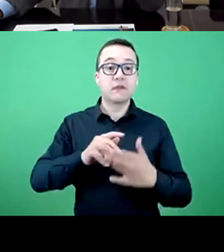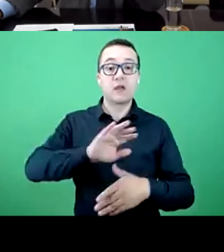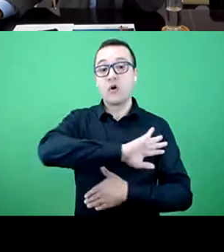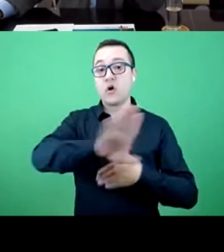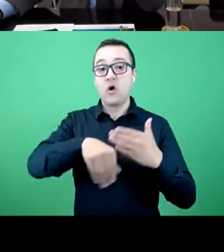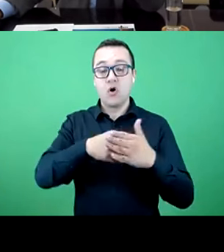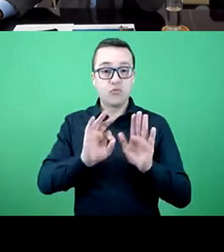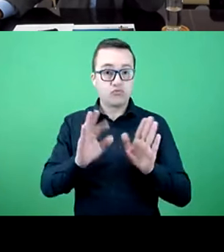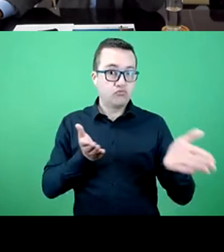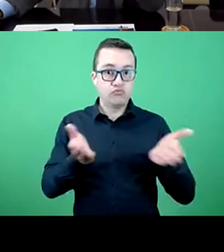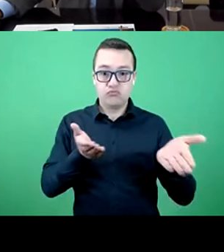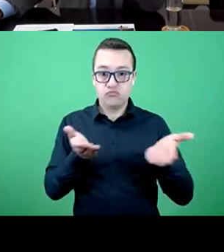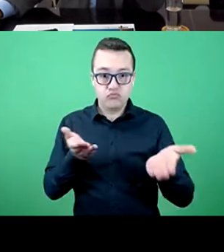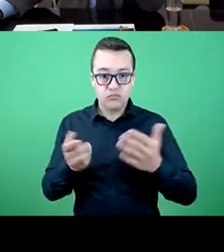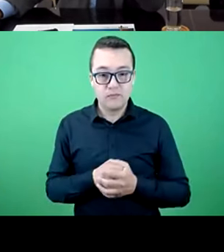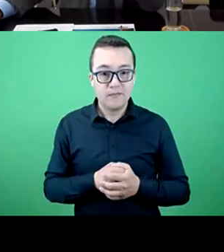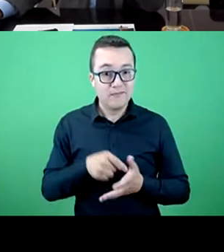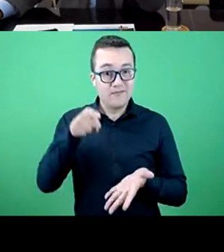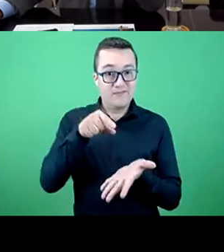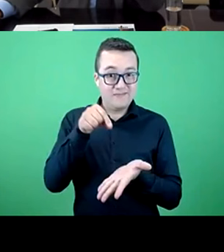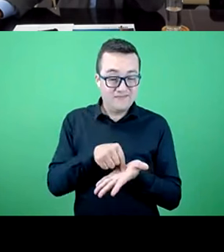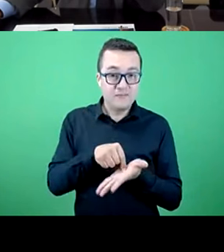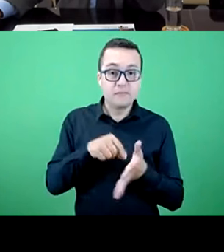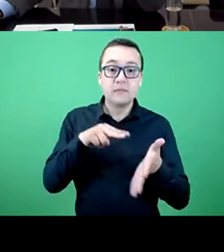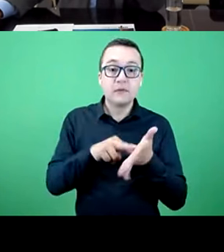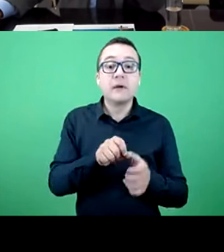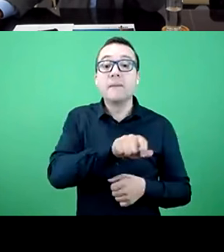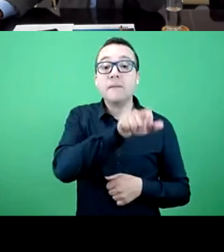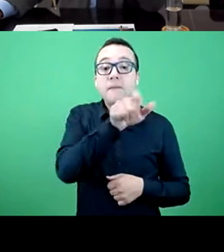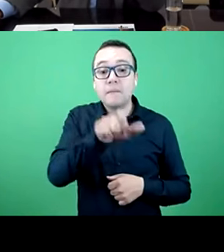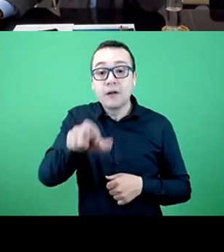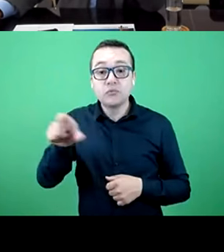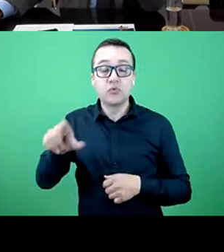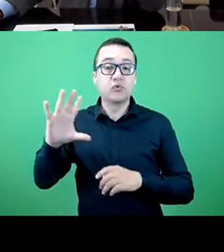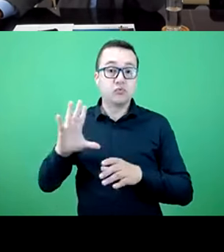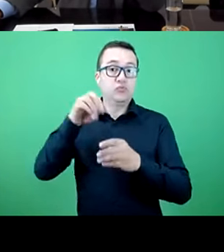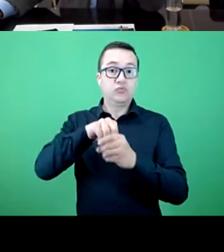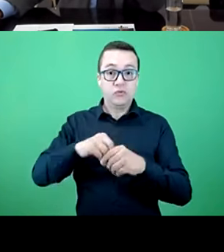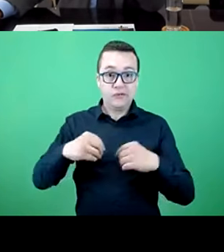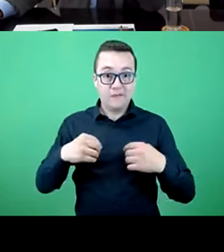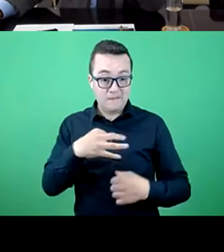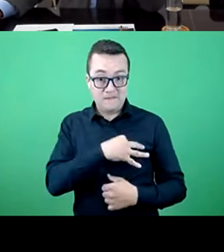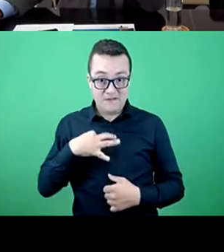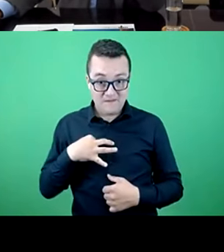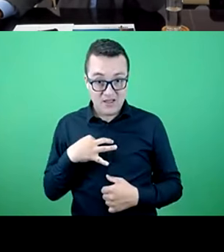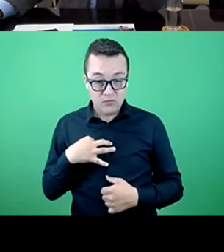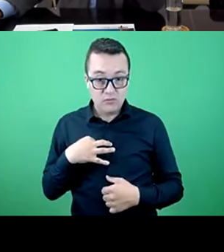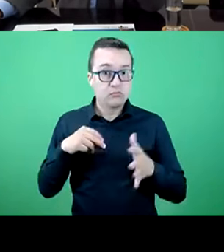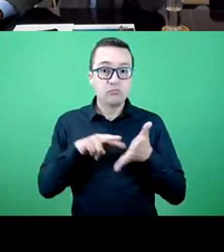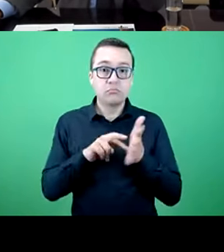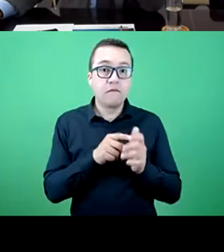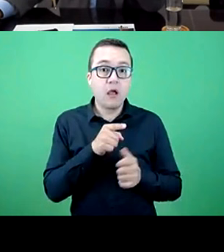coverage of the SUS universality concept, well, even the people who